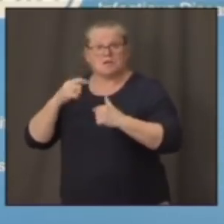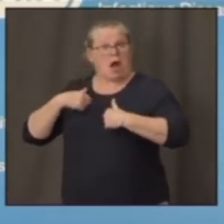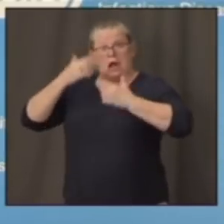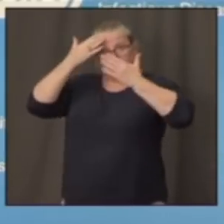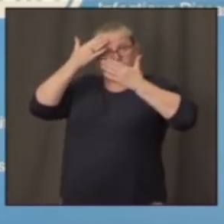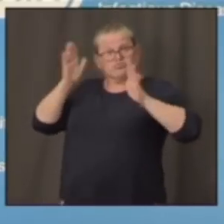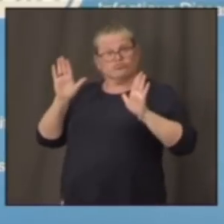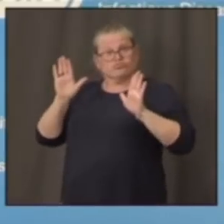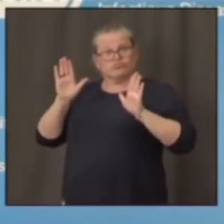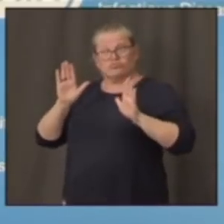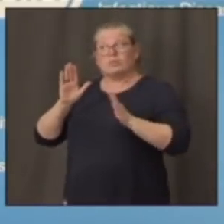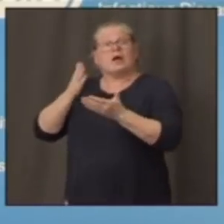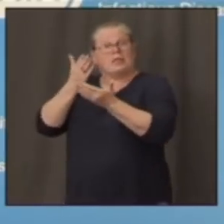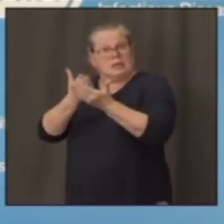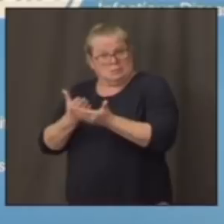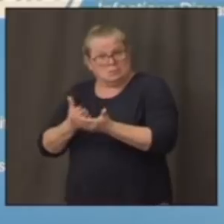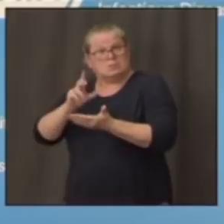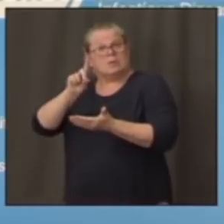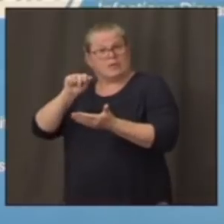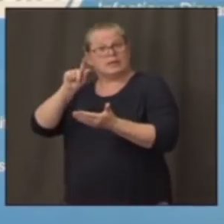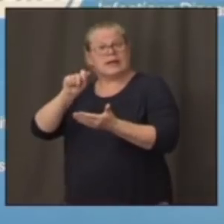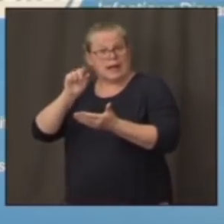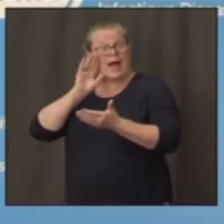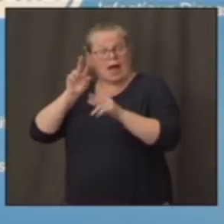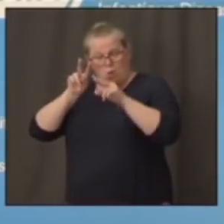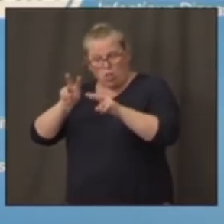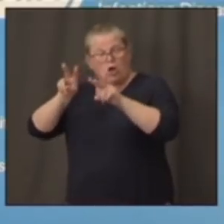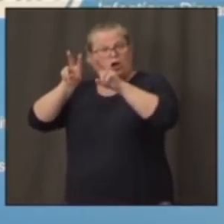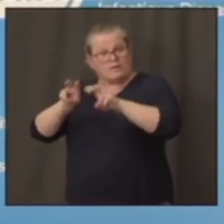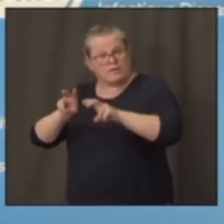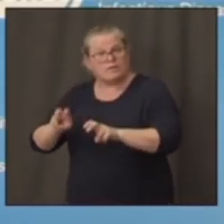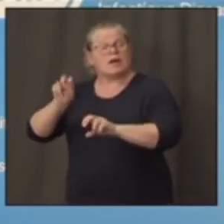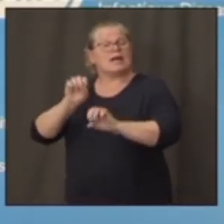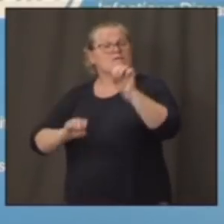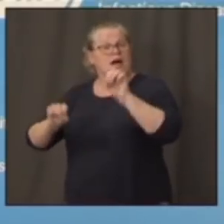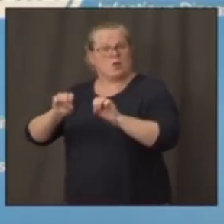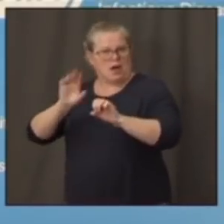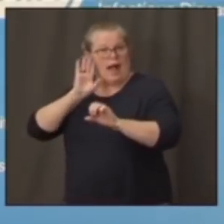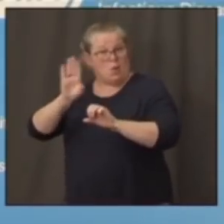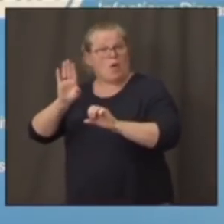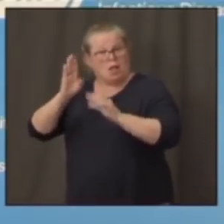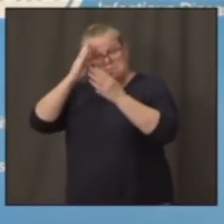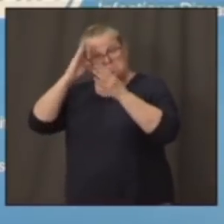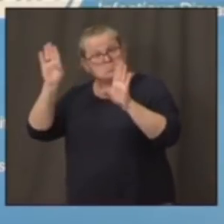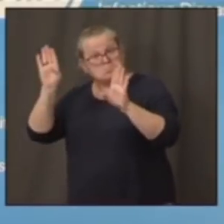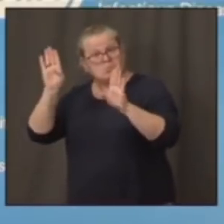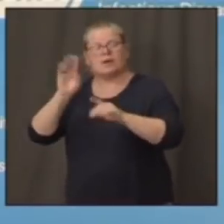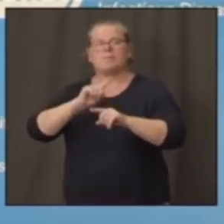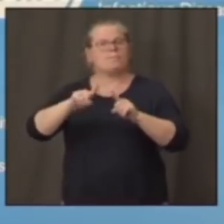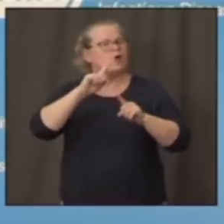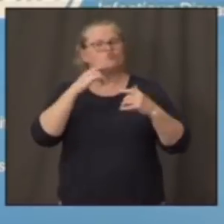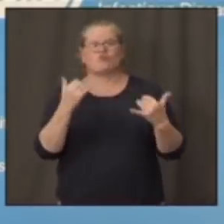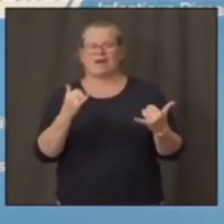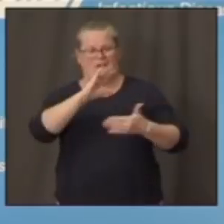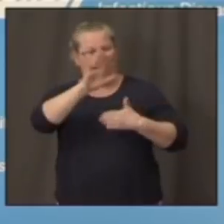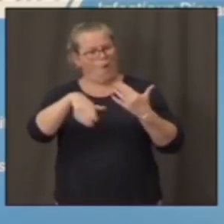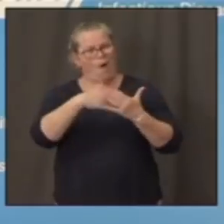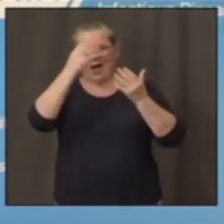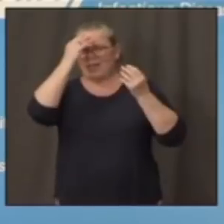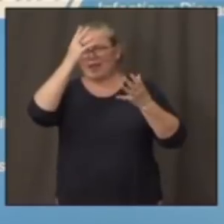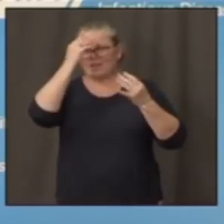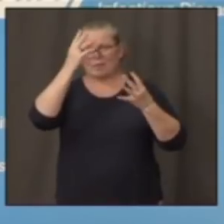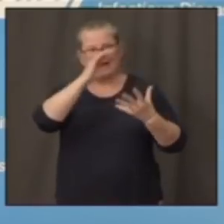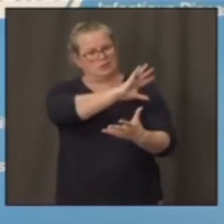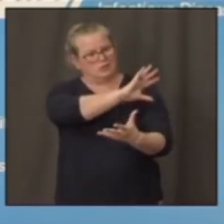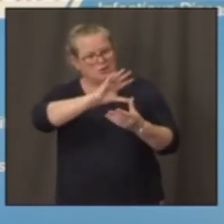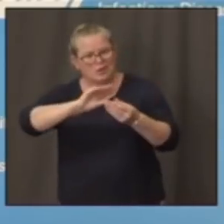data and properly evaluate. But right now, with the information that we have on well-controlled trials,